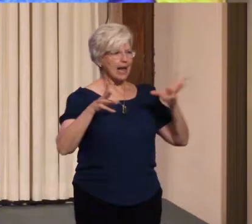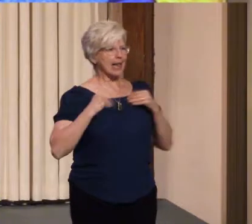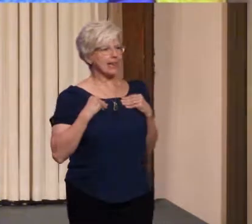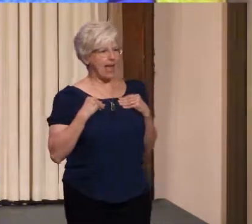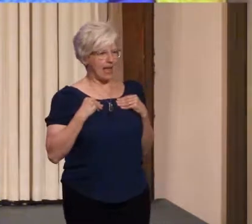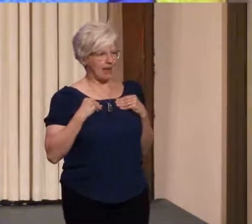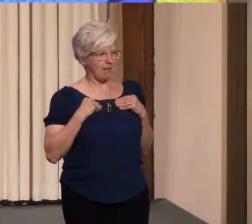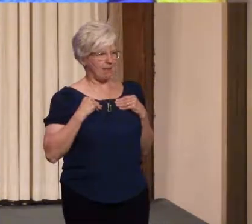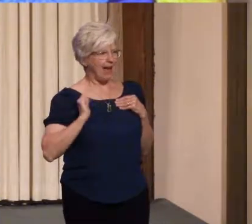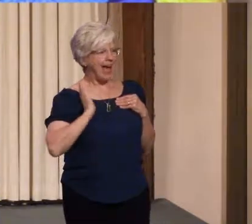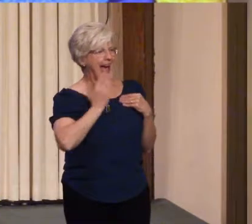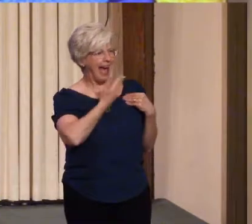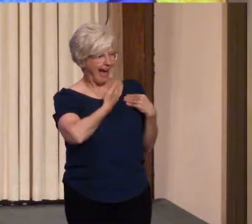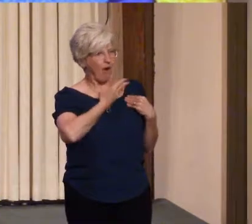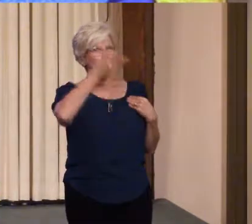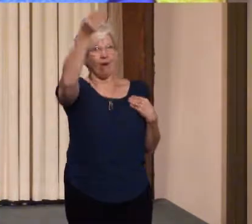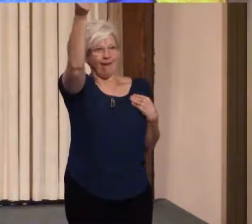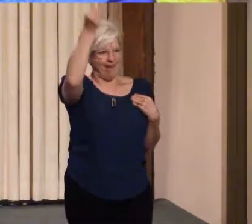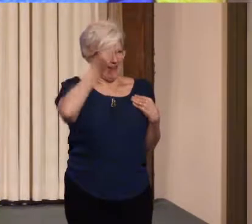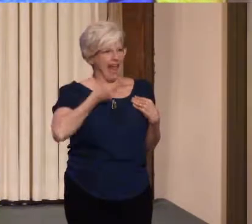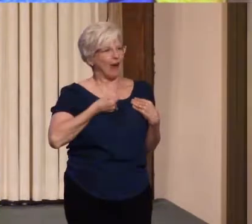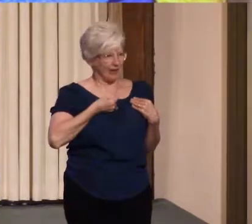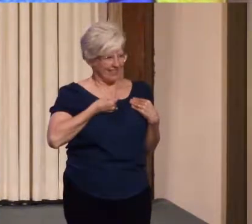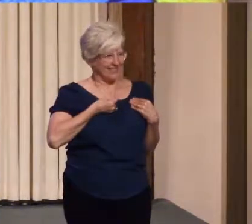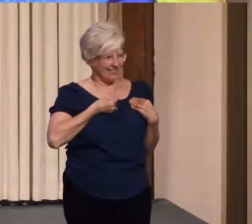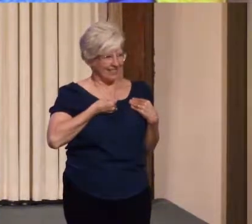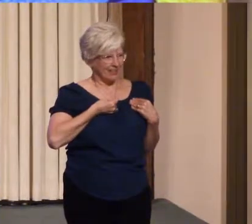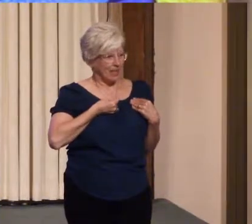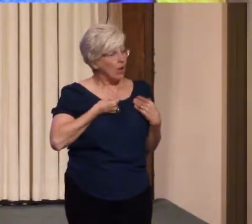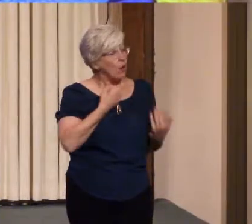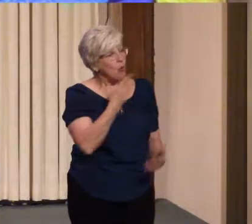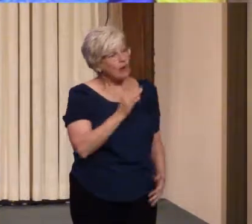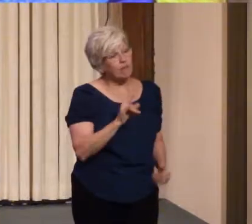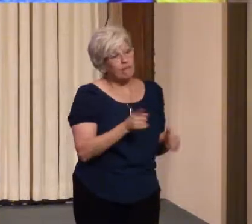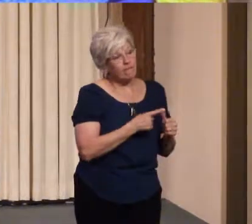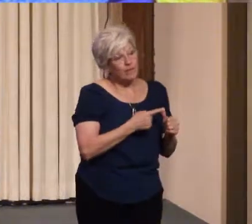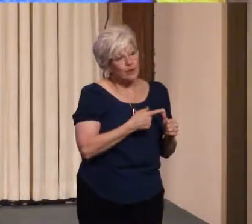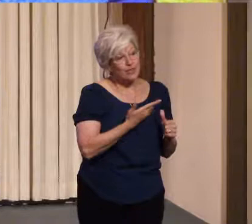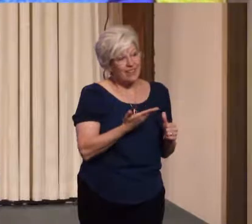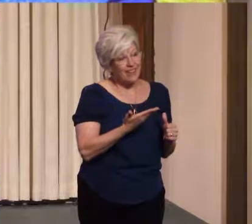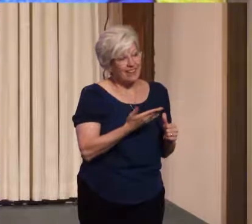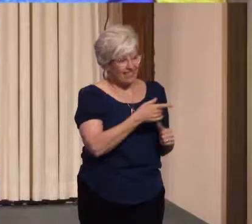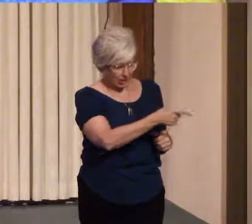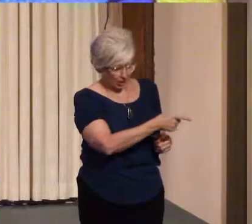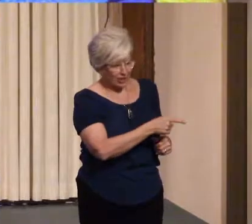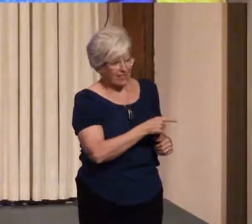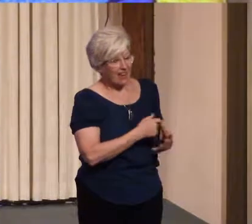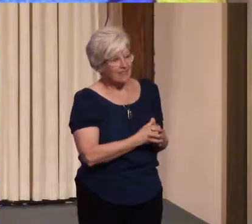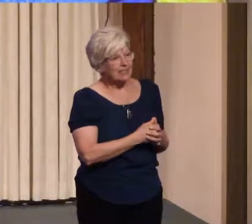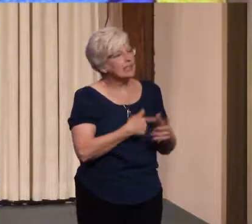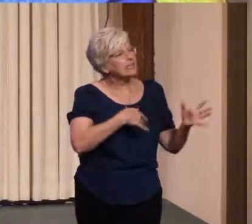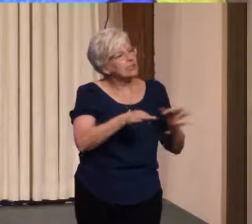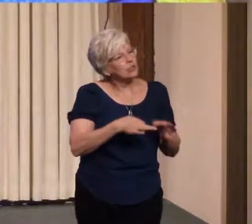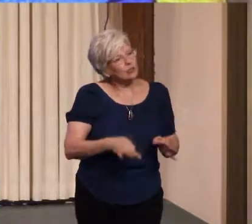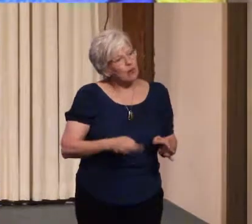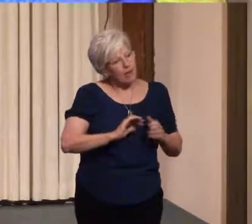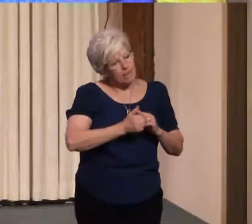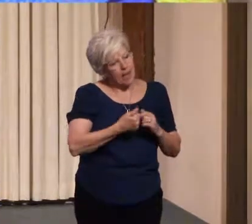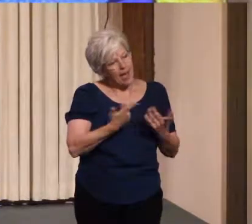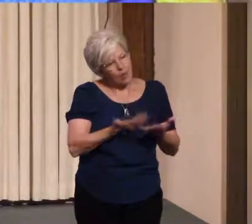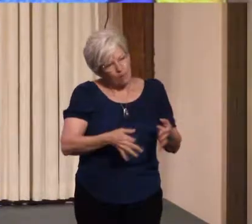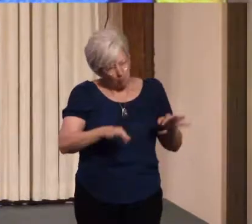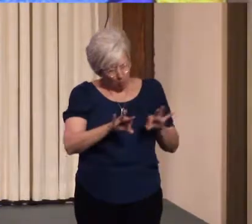And one of the first things that she does is describe how important